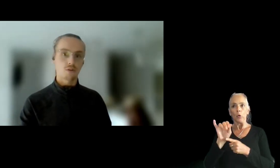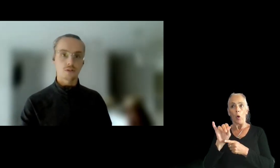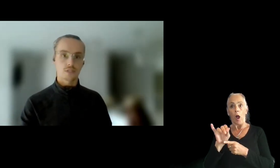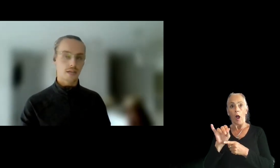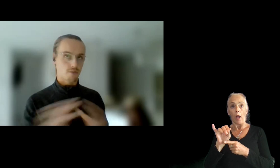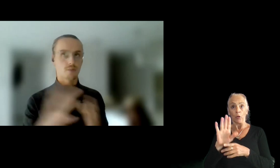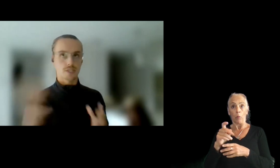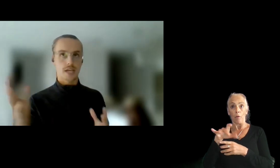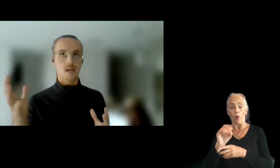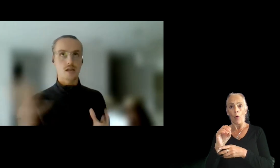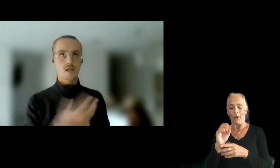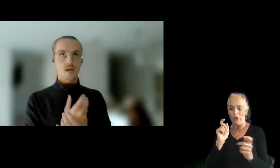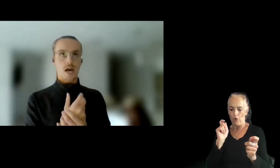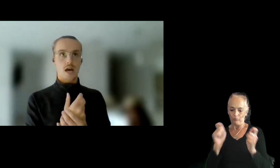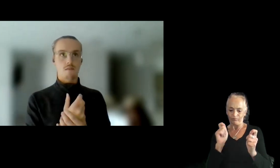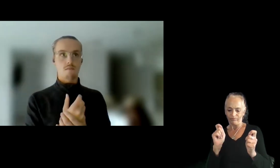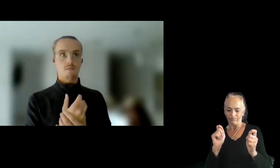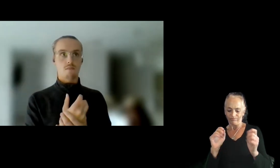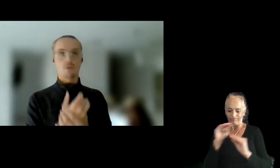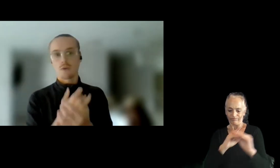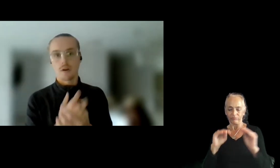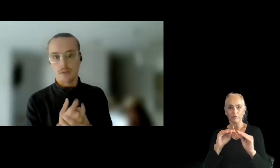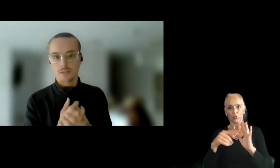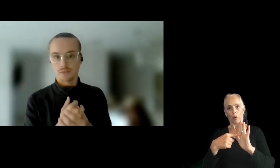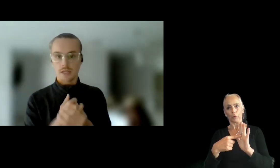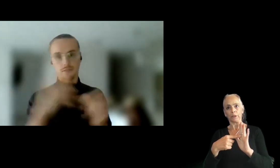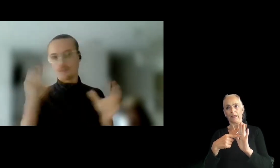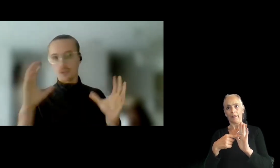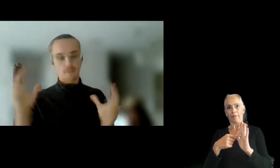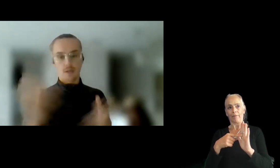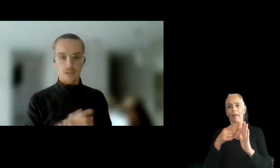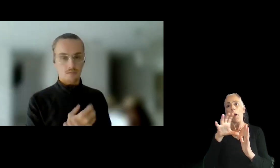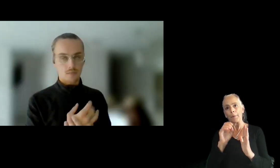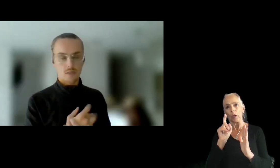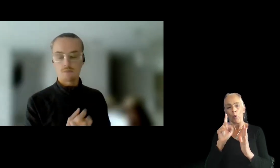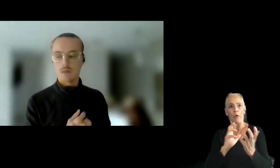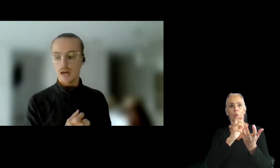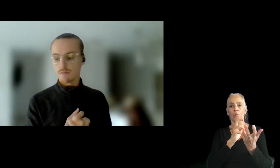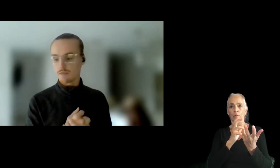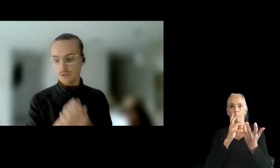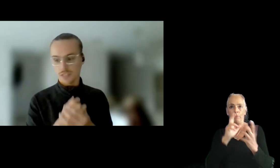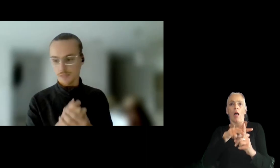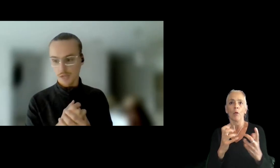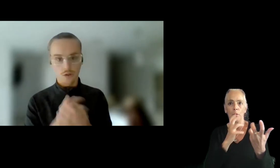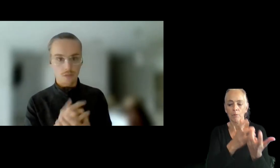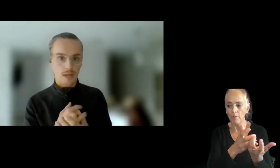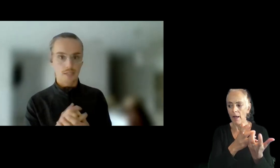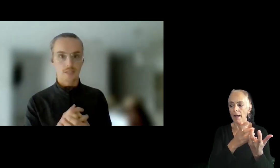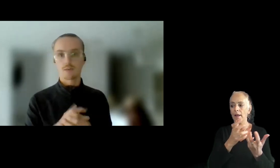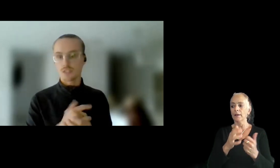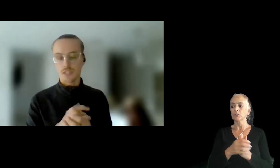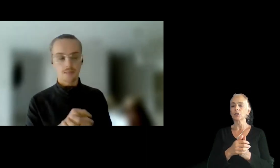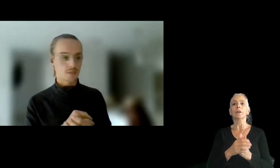portfolio to kind of represent who you are applying to, like follow similar themes, follow similar color